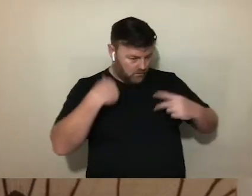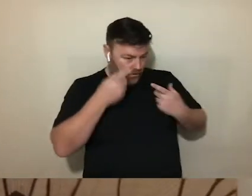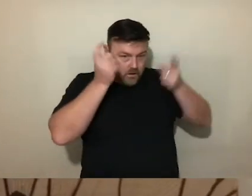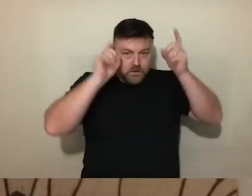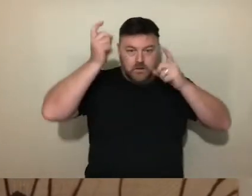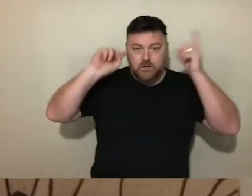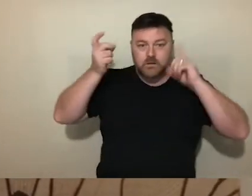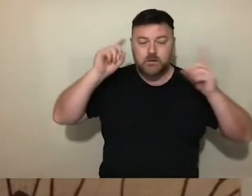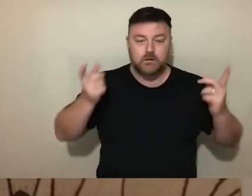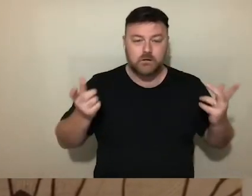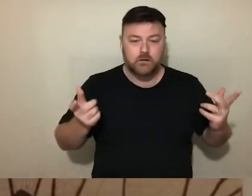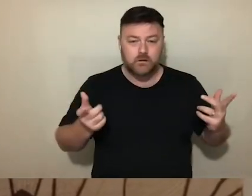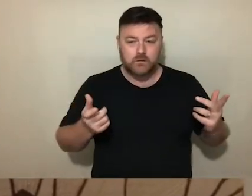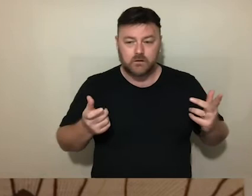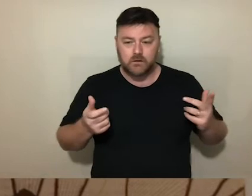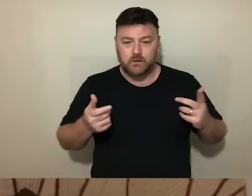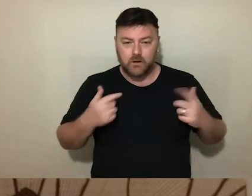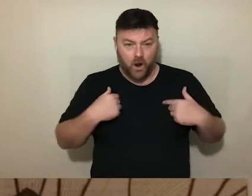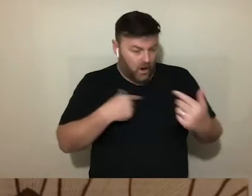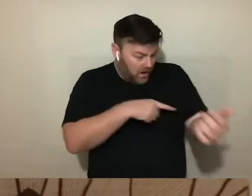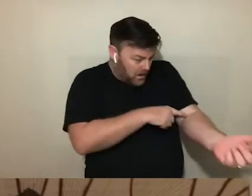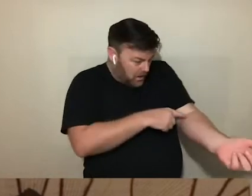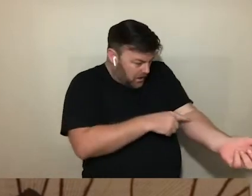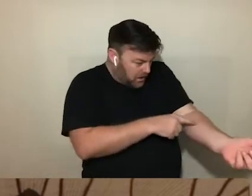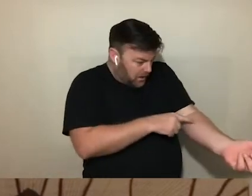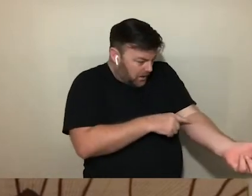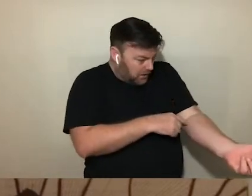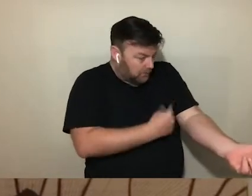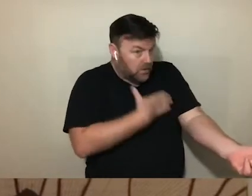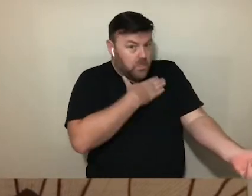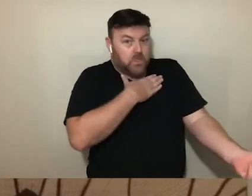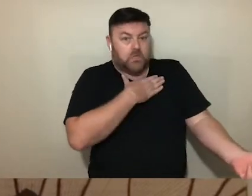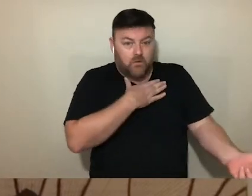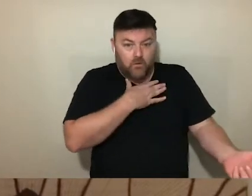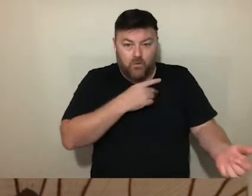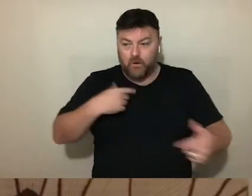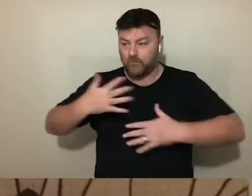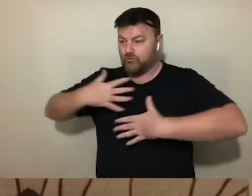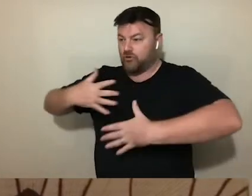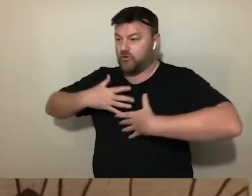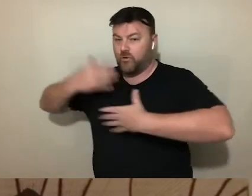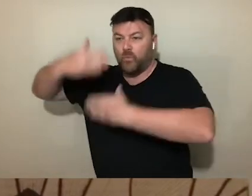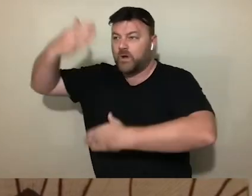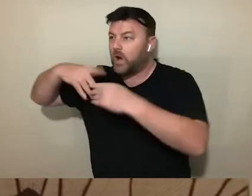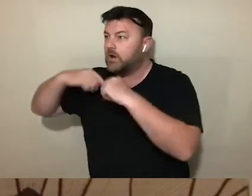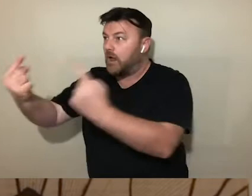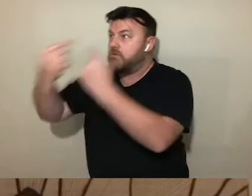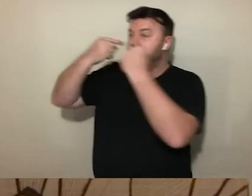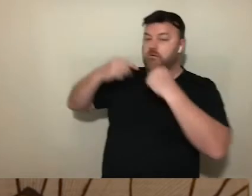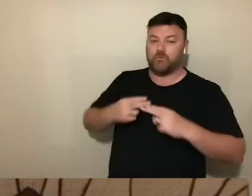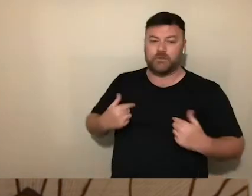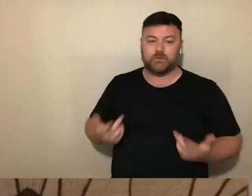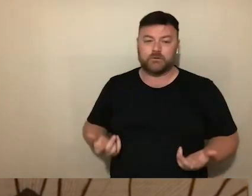at my veins like they'll strangle me. And like my breath on the window is a parasite. And I wonder where